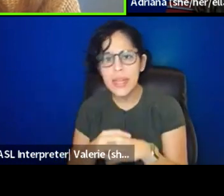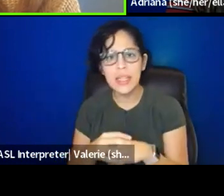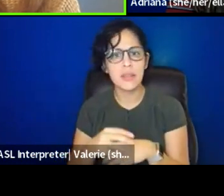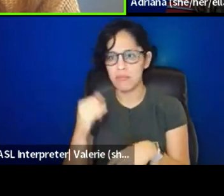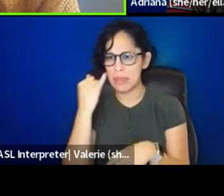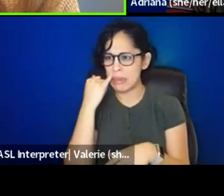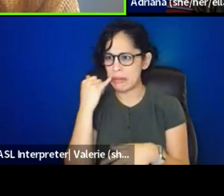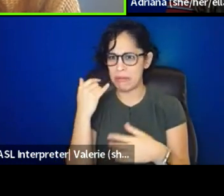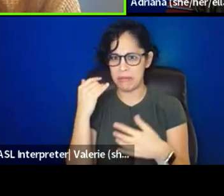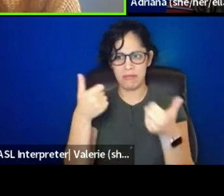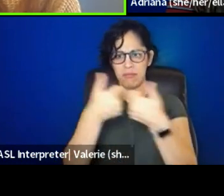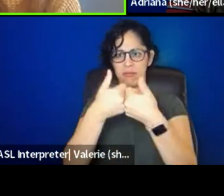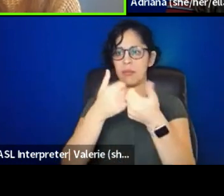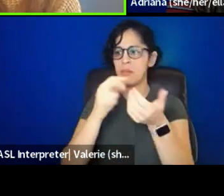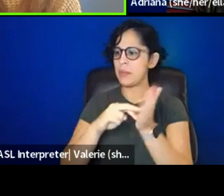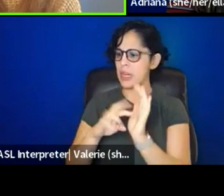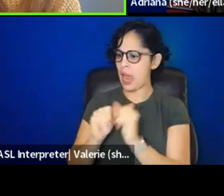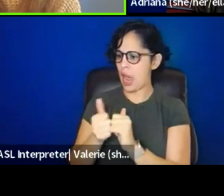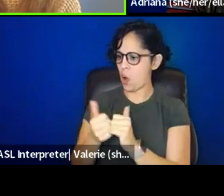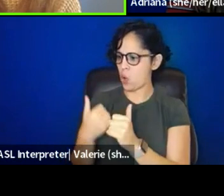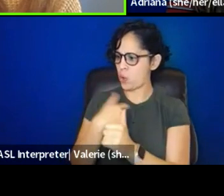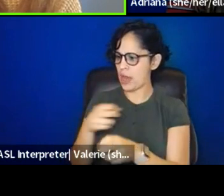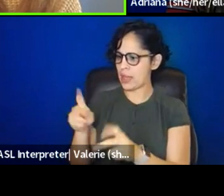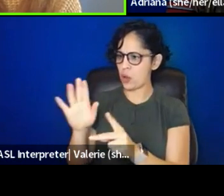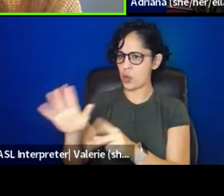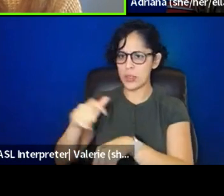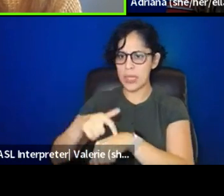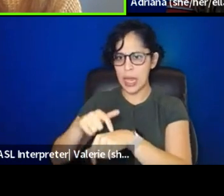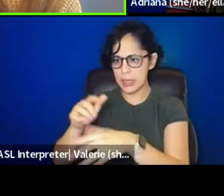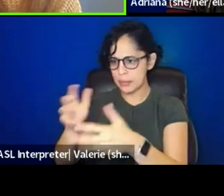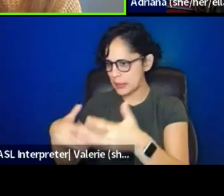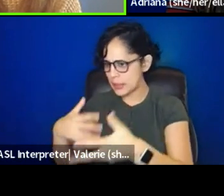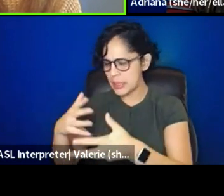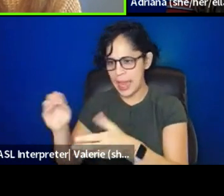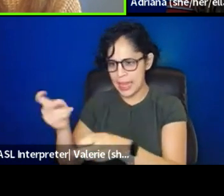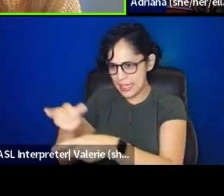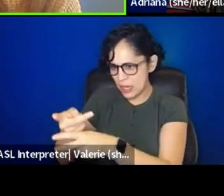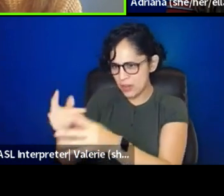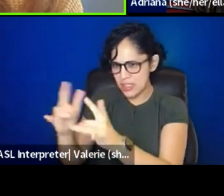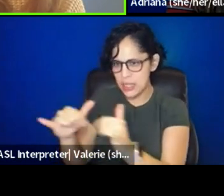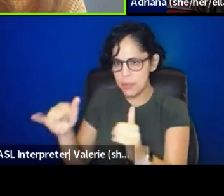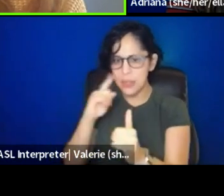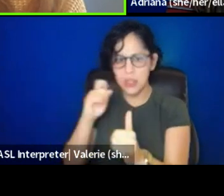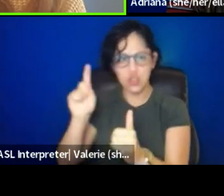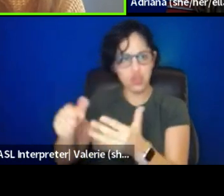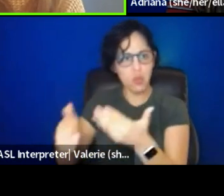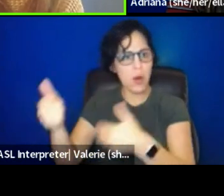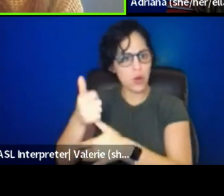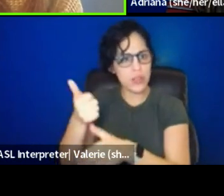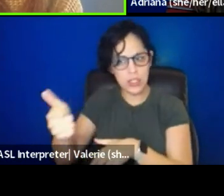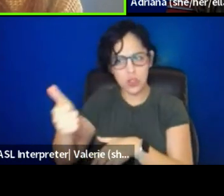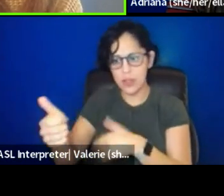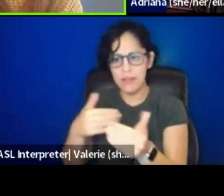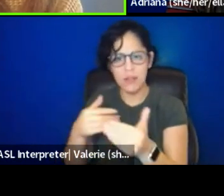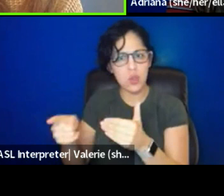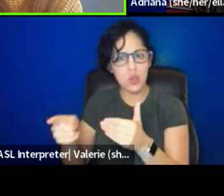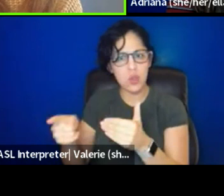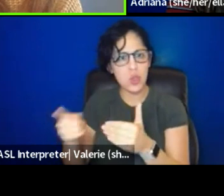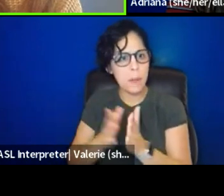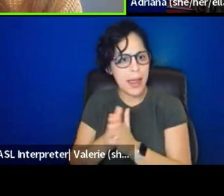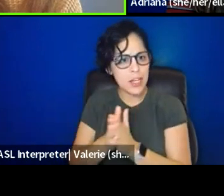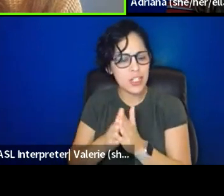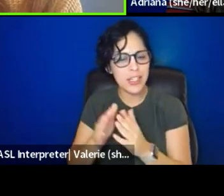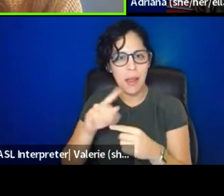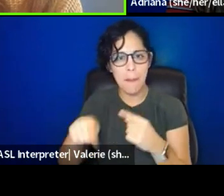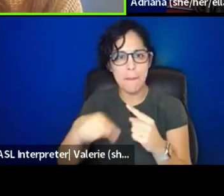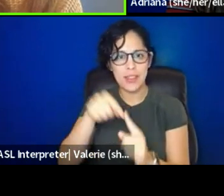can then we let your time go and, and take care of you because you should prioritize yourself, even though you're passionate about this. Um,